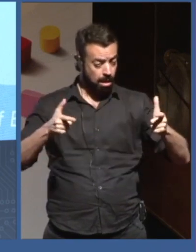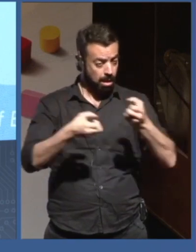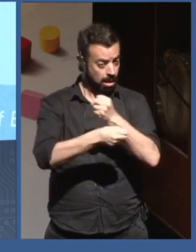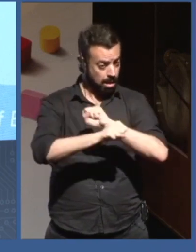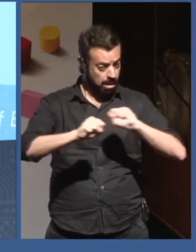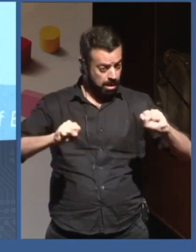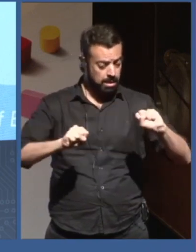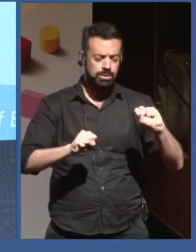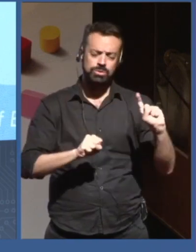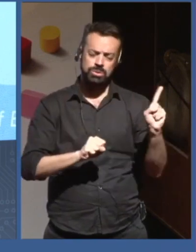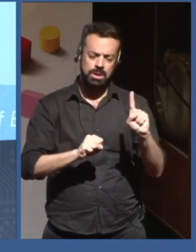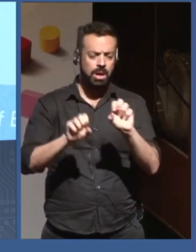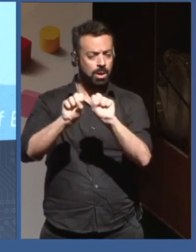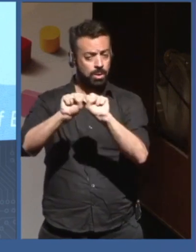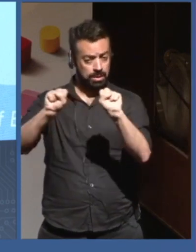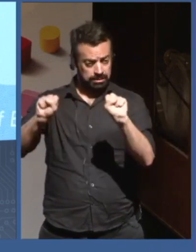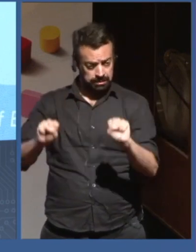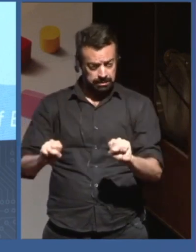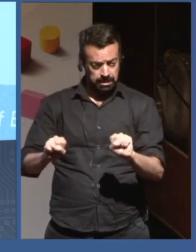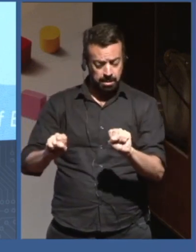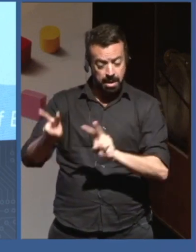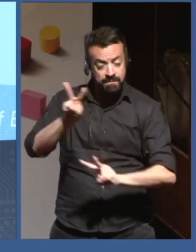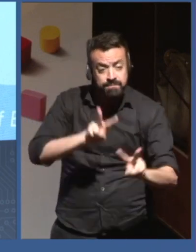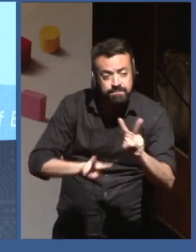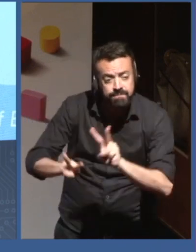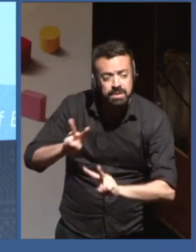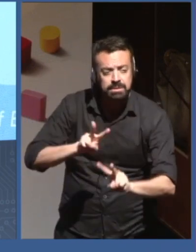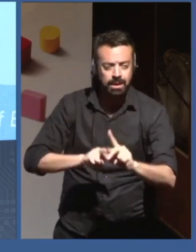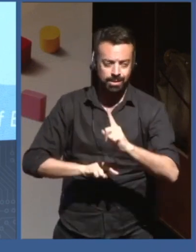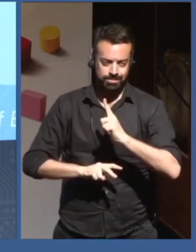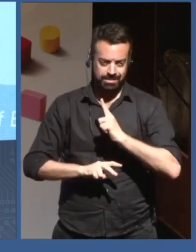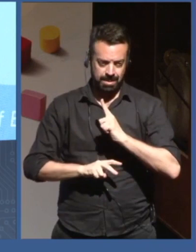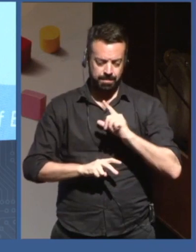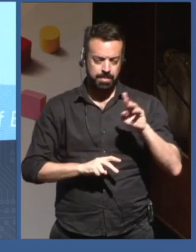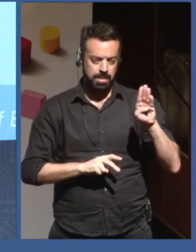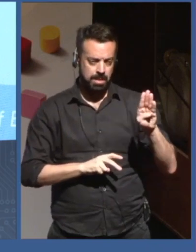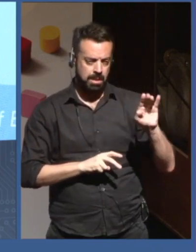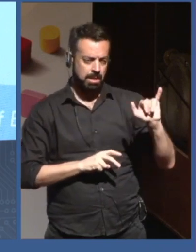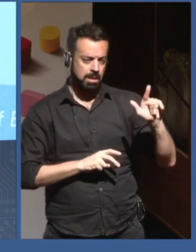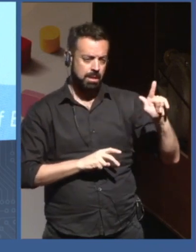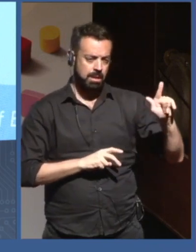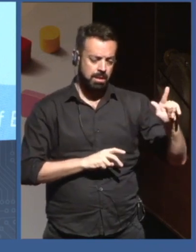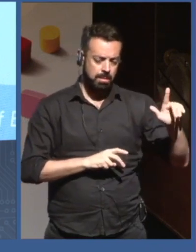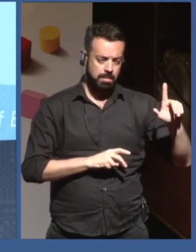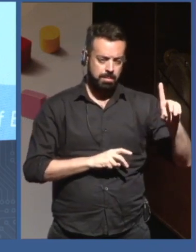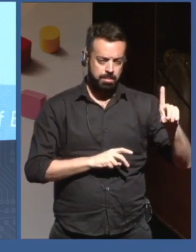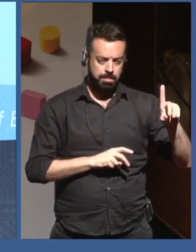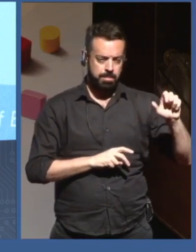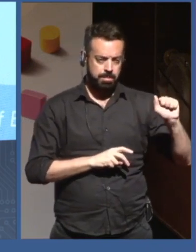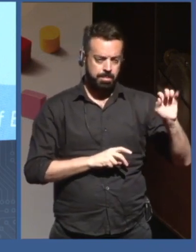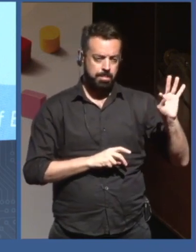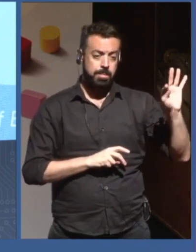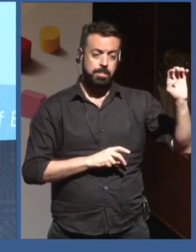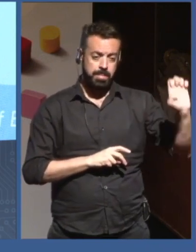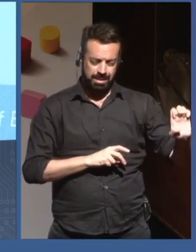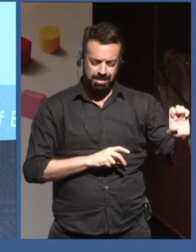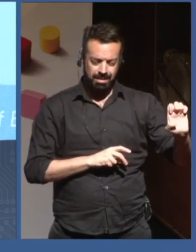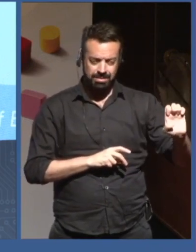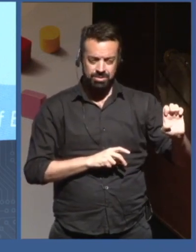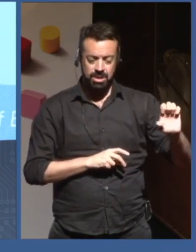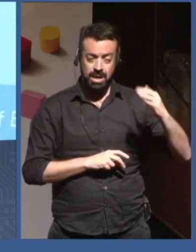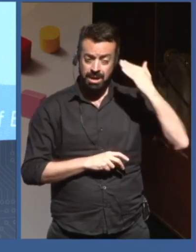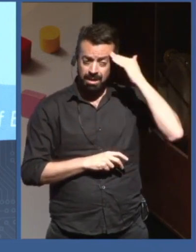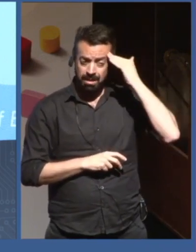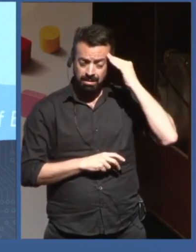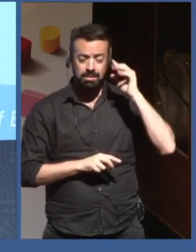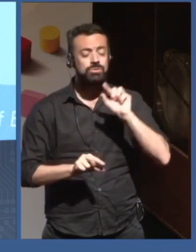that so big data is better understood as an ecosystem, as a phenomenon, the same way